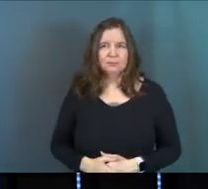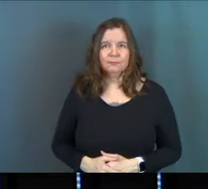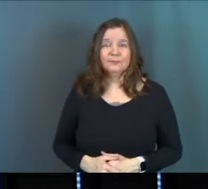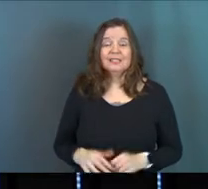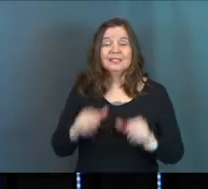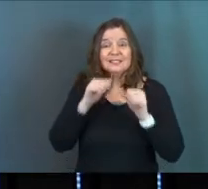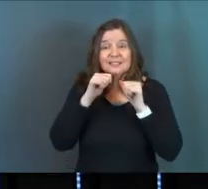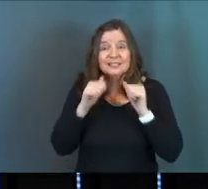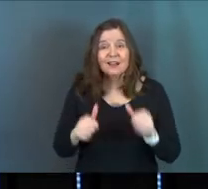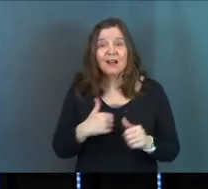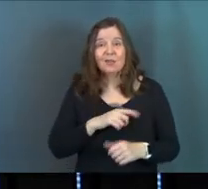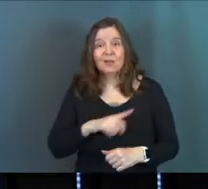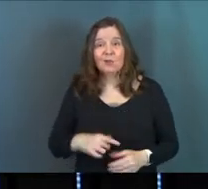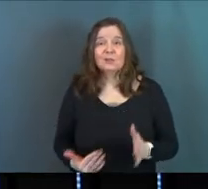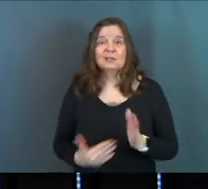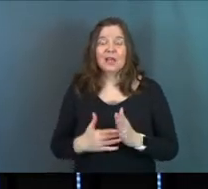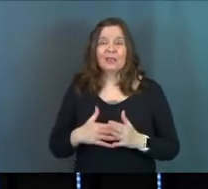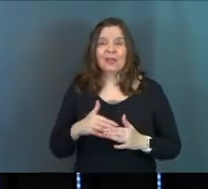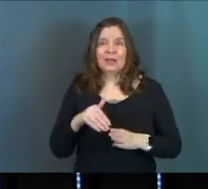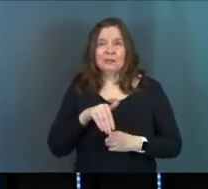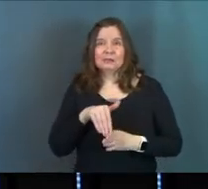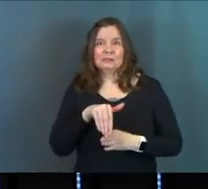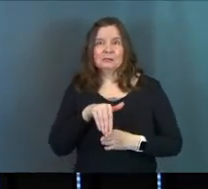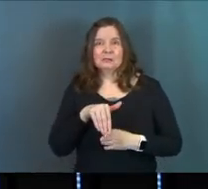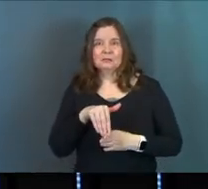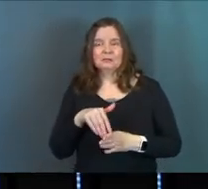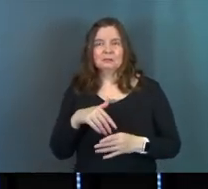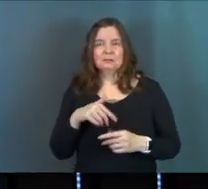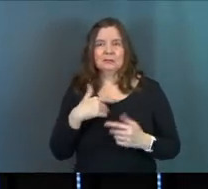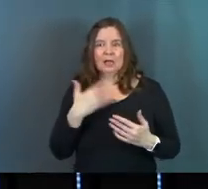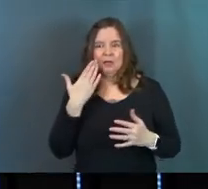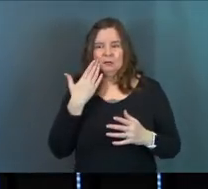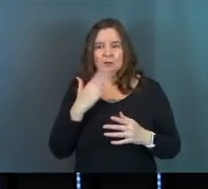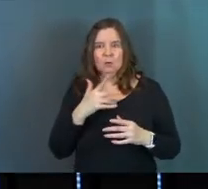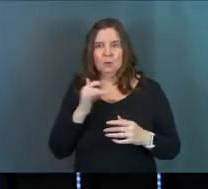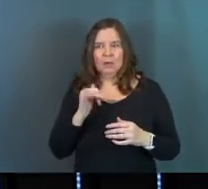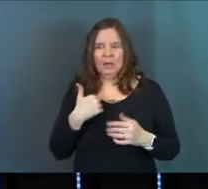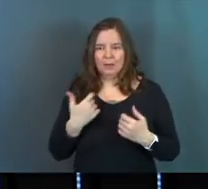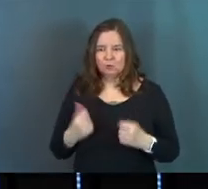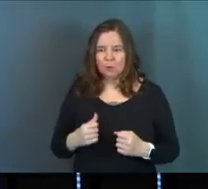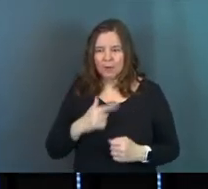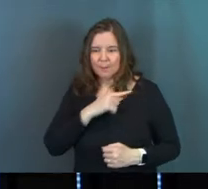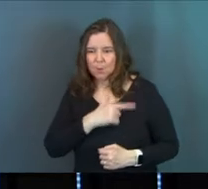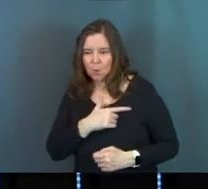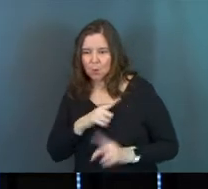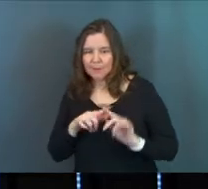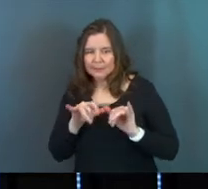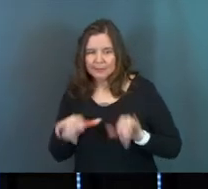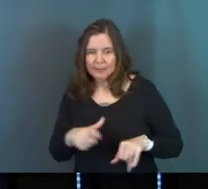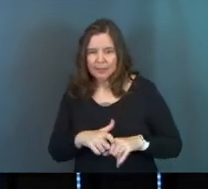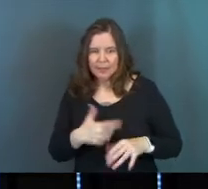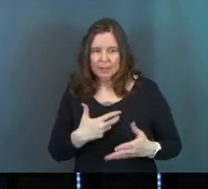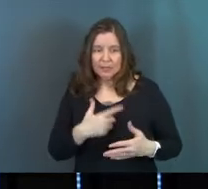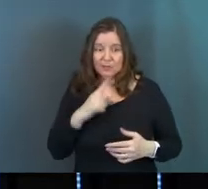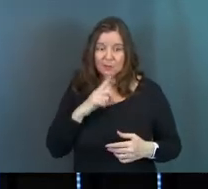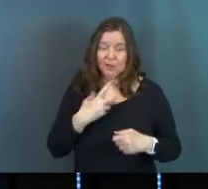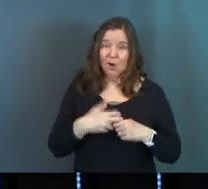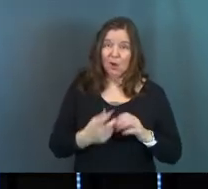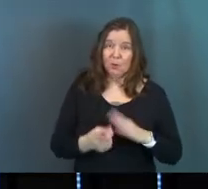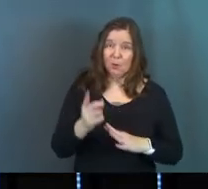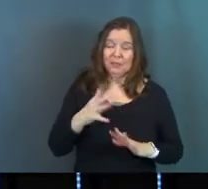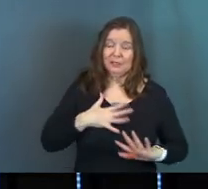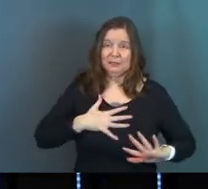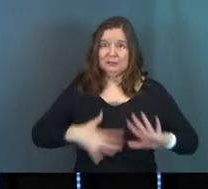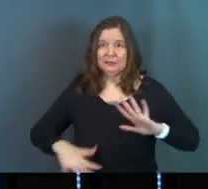He denies the Lord. So again, that tension, he denies knowing him, that tension of like, I'm trying to be loyal, but also this is a really hard